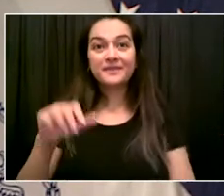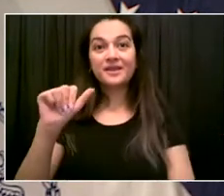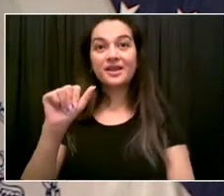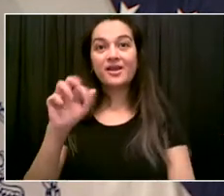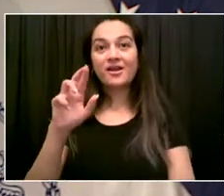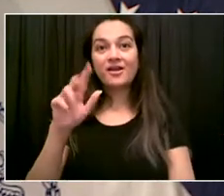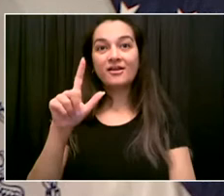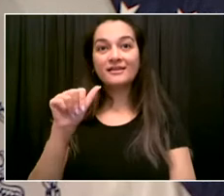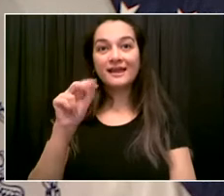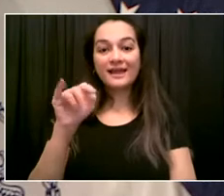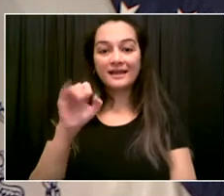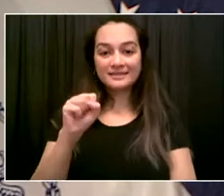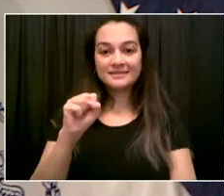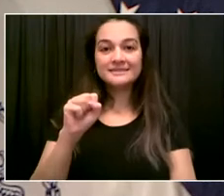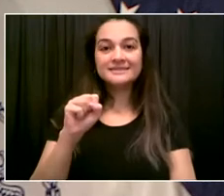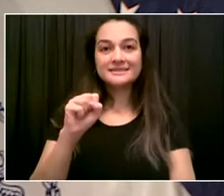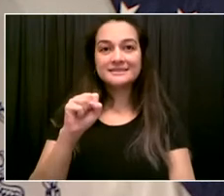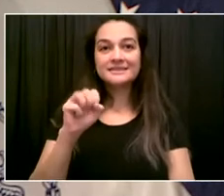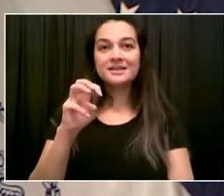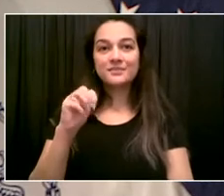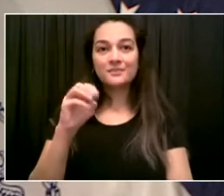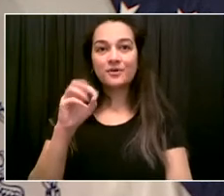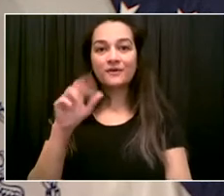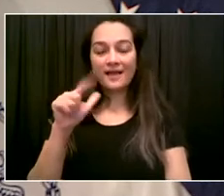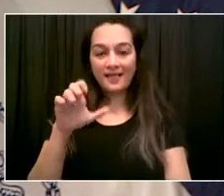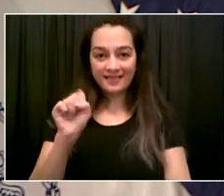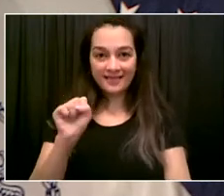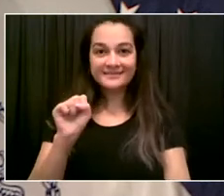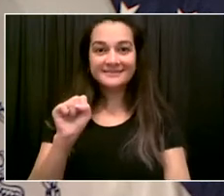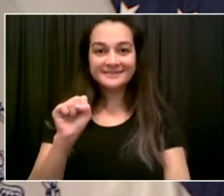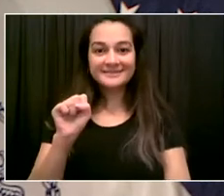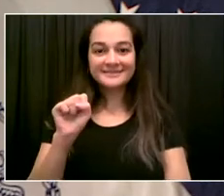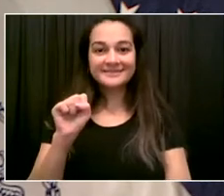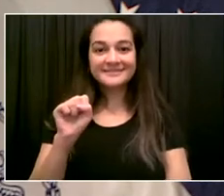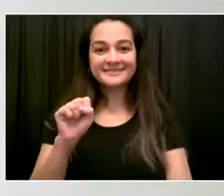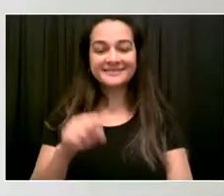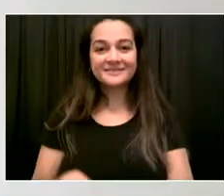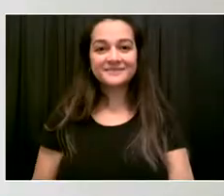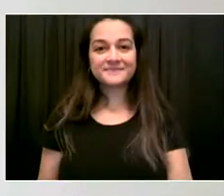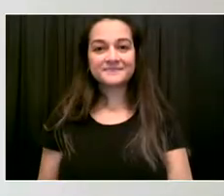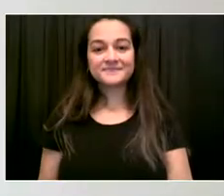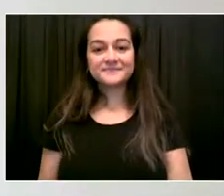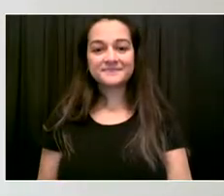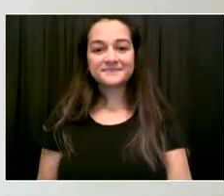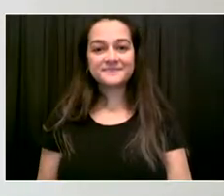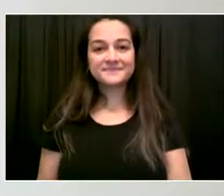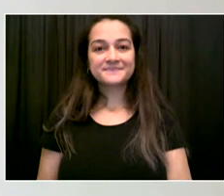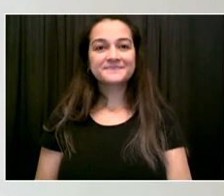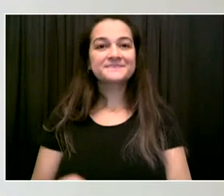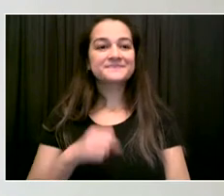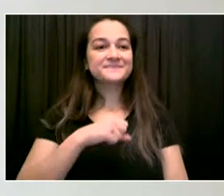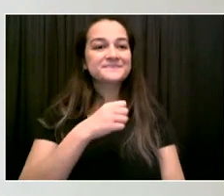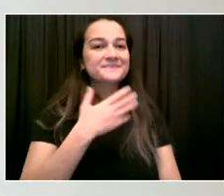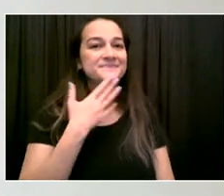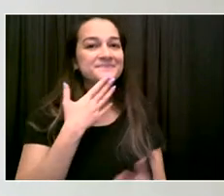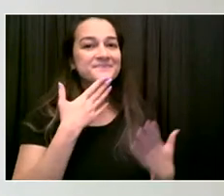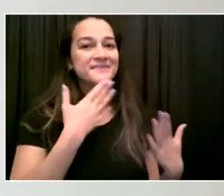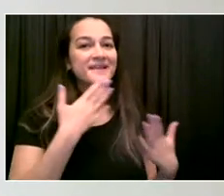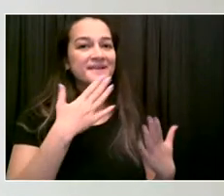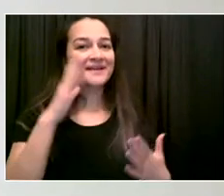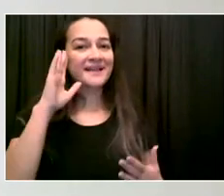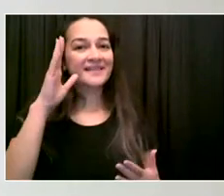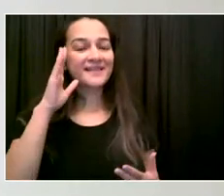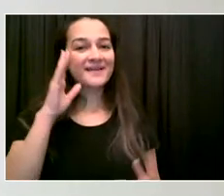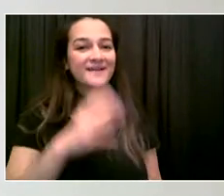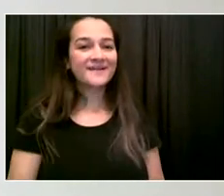Hi. Good morning. My name is Arlenis Morel. I'm Co-Executive Director for Make the Road New York. Thank